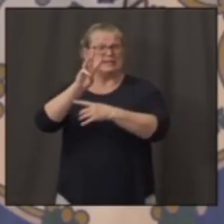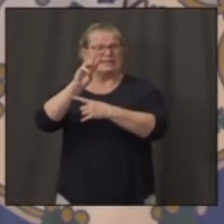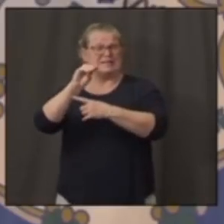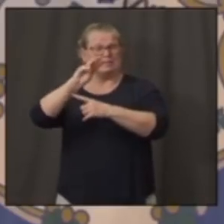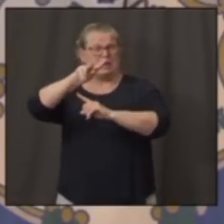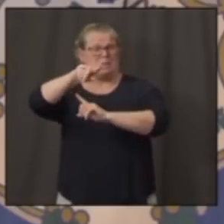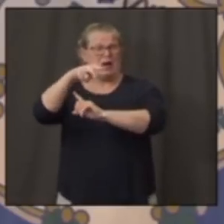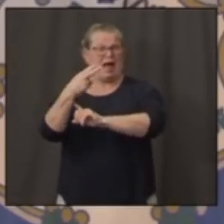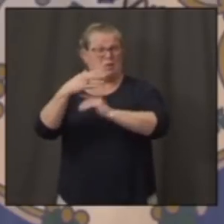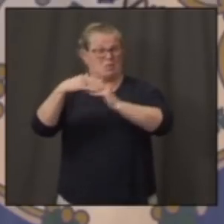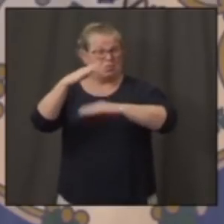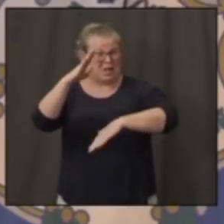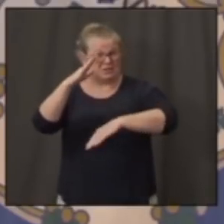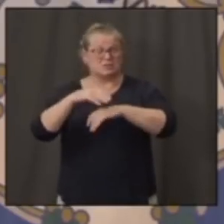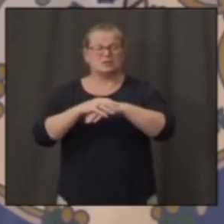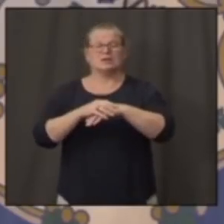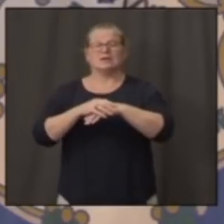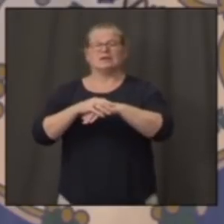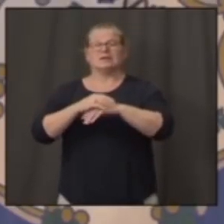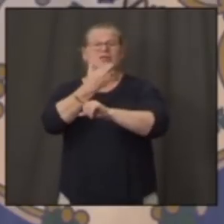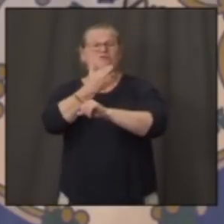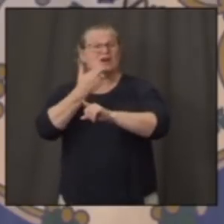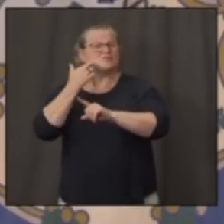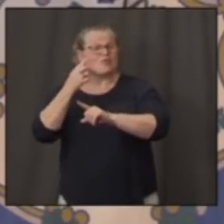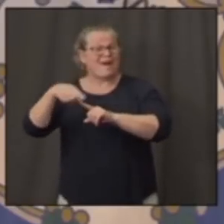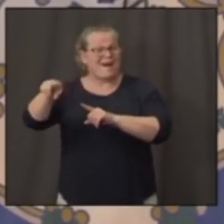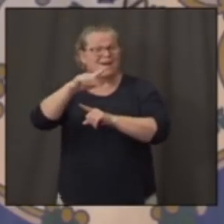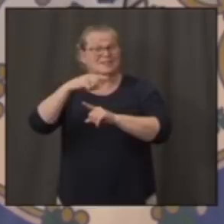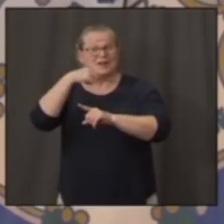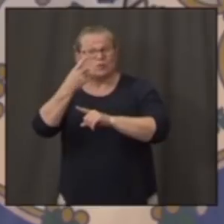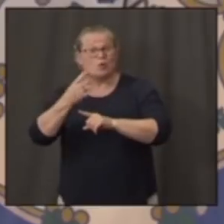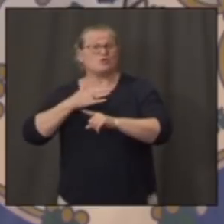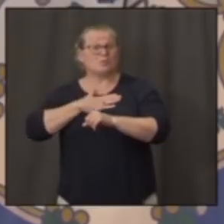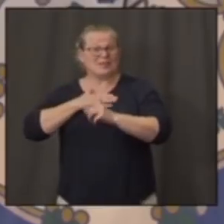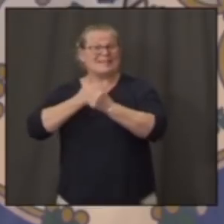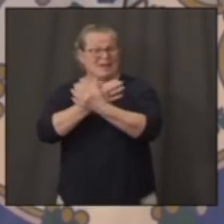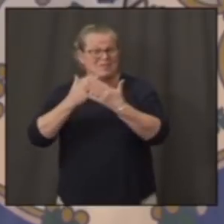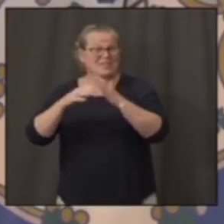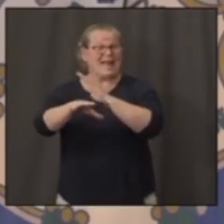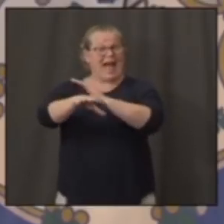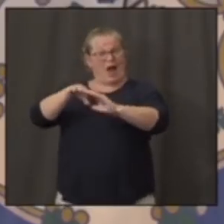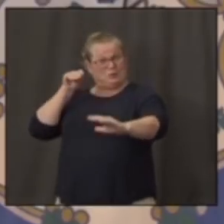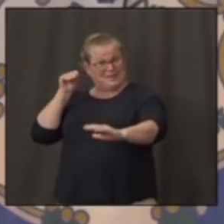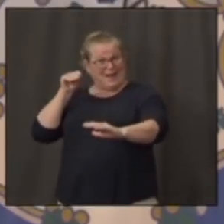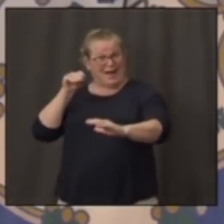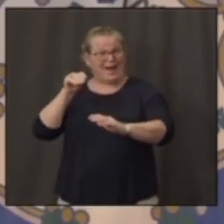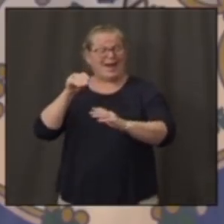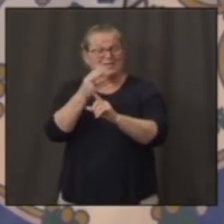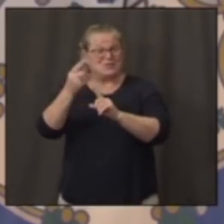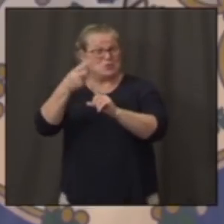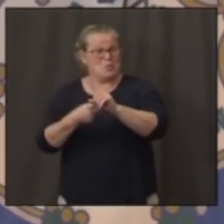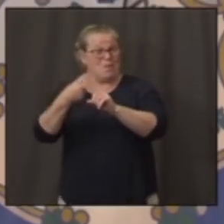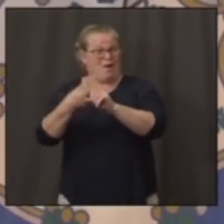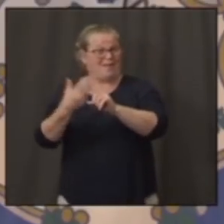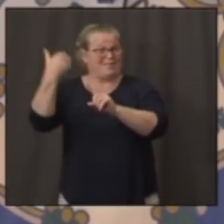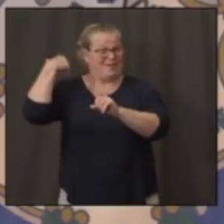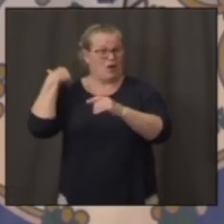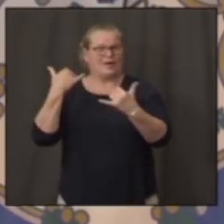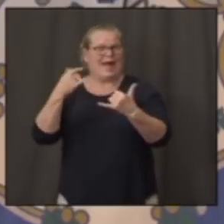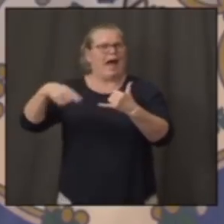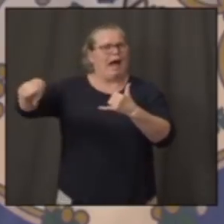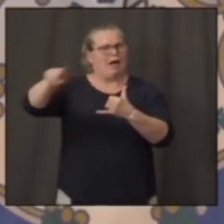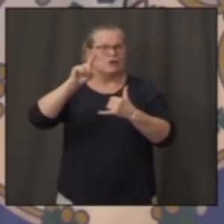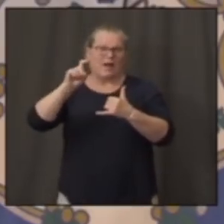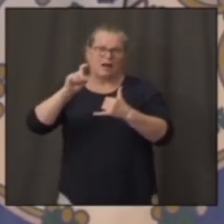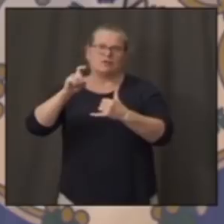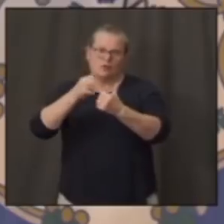apologize to all the restaurants. I said, please move everything outside a couple of months ago. Now you probably want to be moving